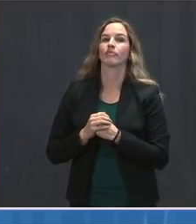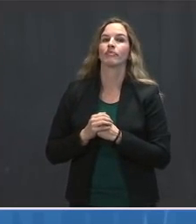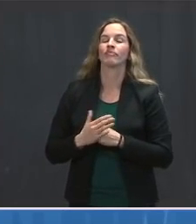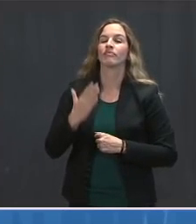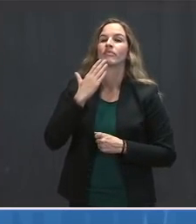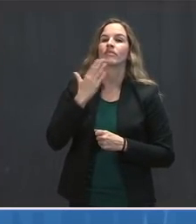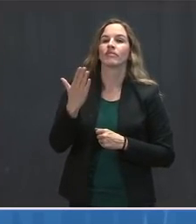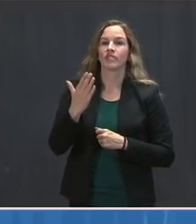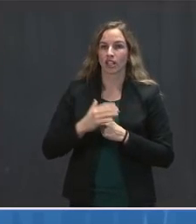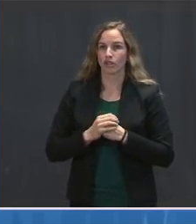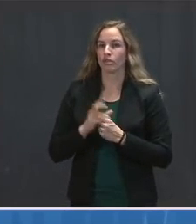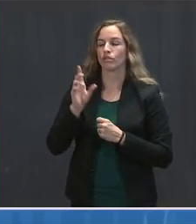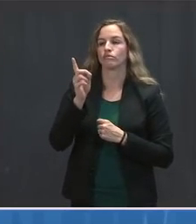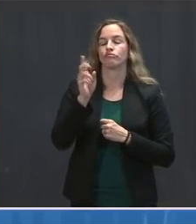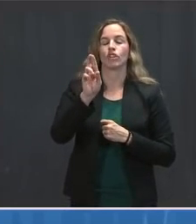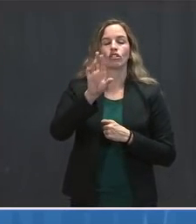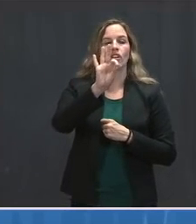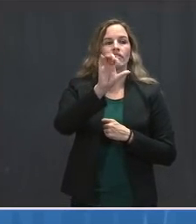Fauci and Dr. Walensky.